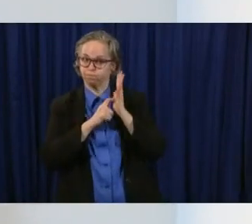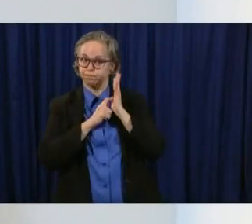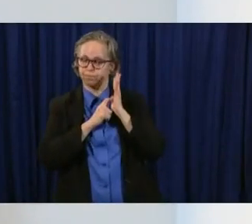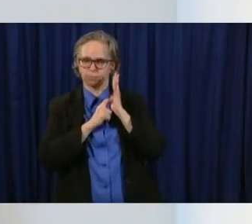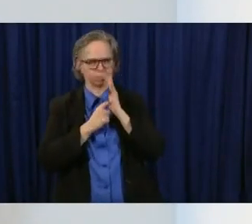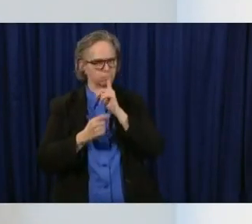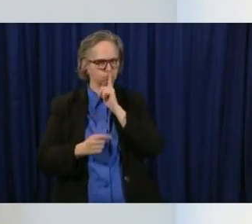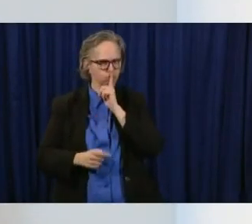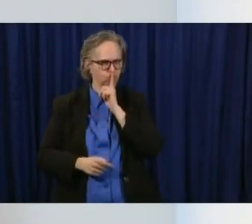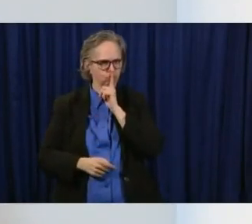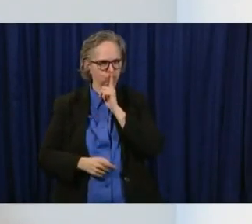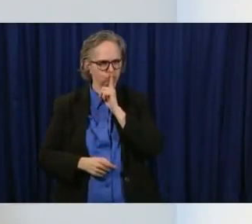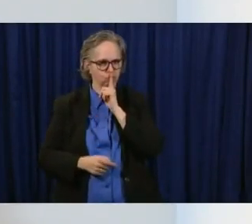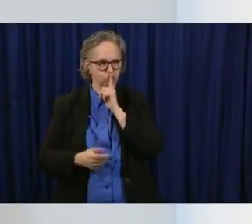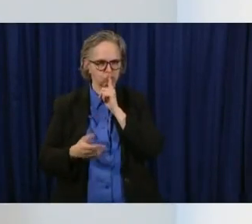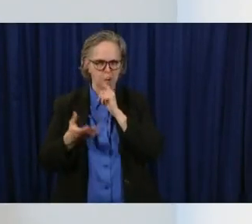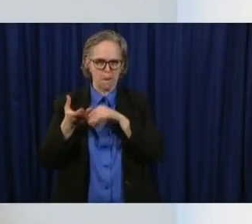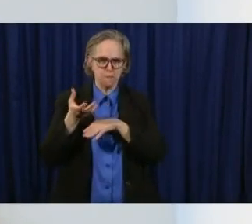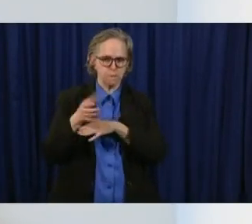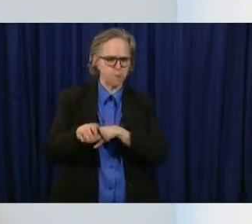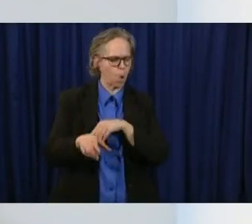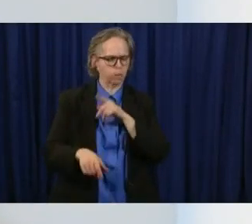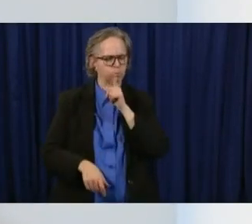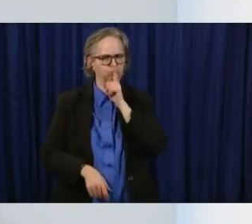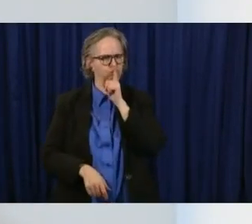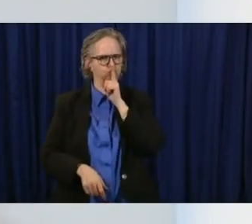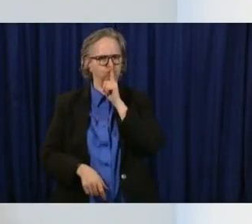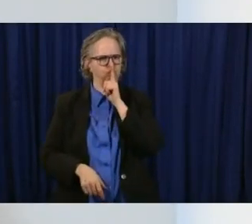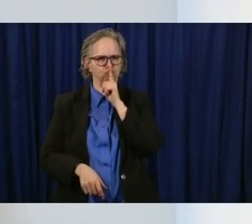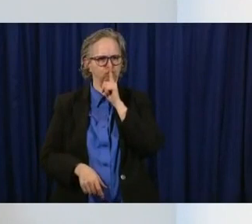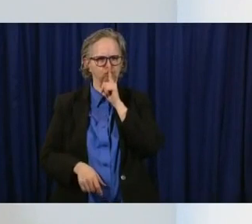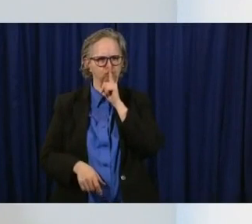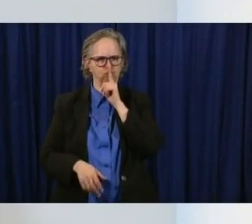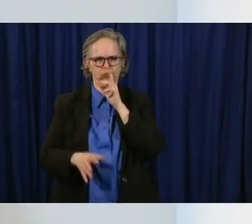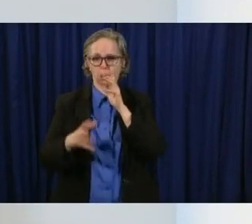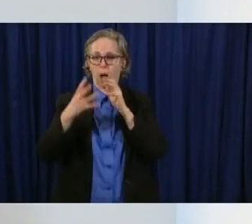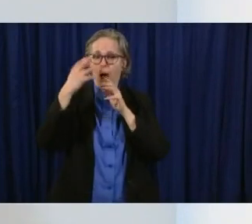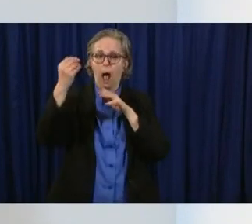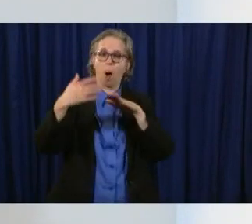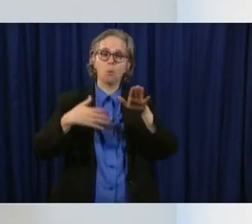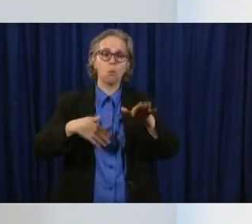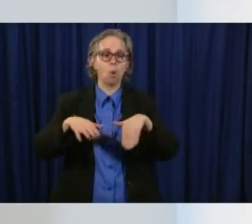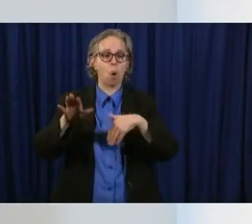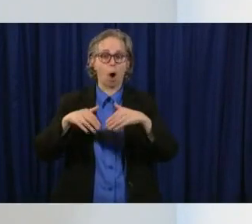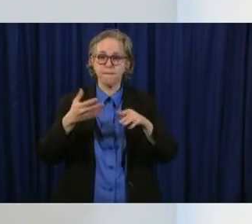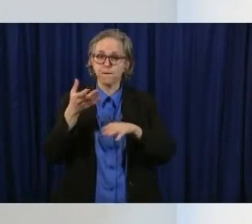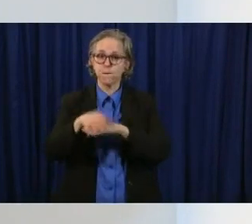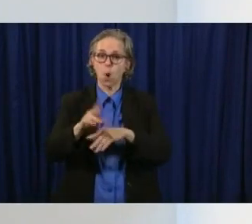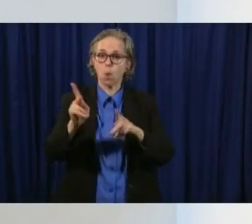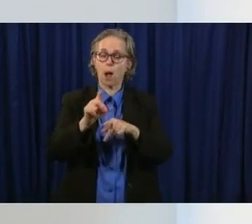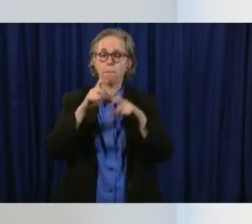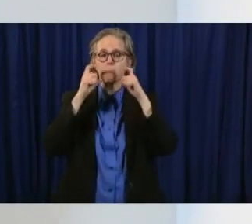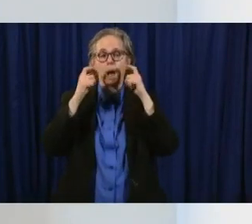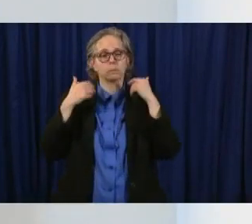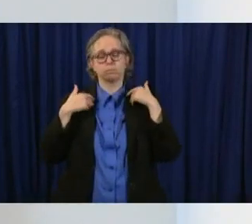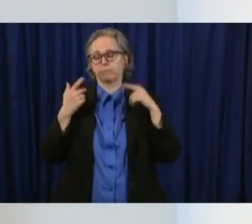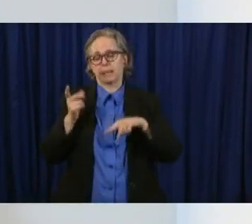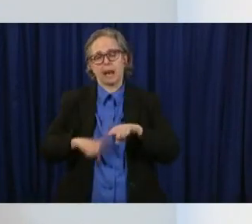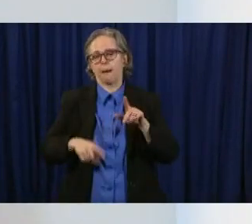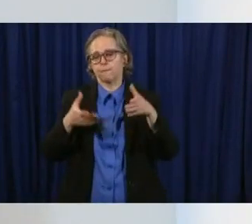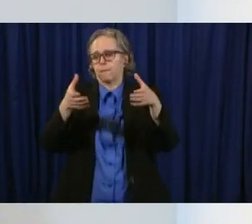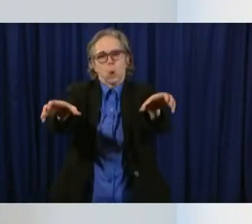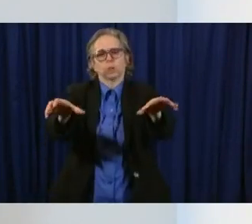make you wear one uh when you're walking down the street or or going uh to your neighbor's house um